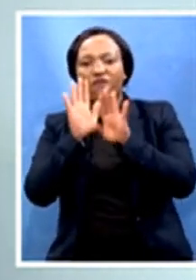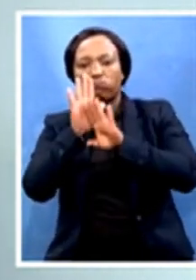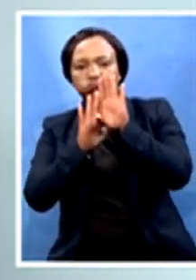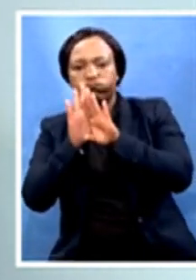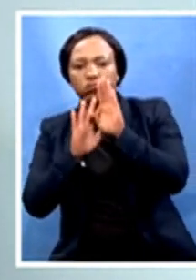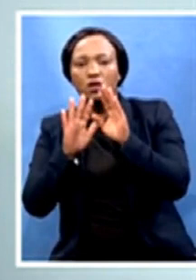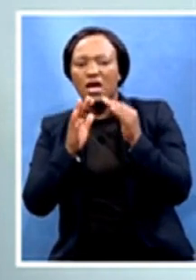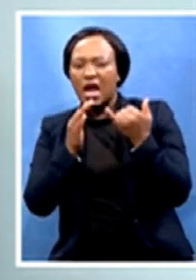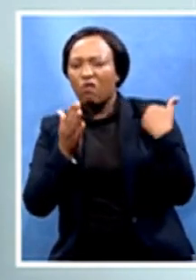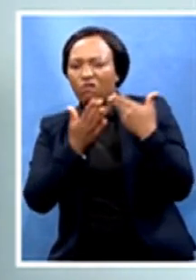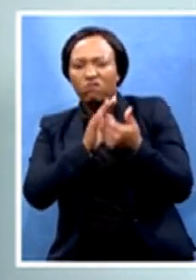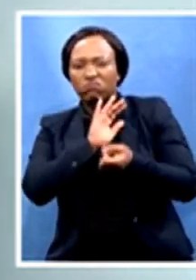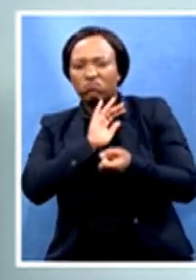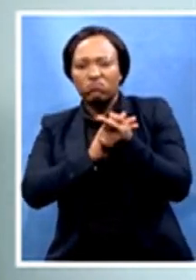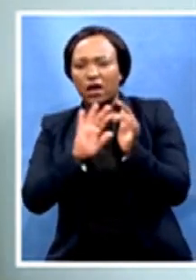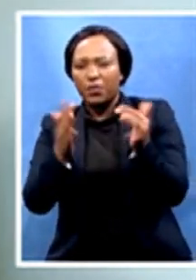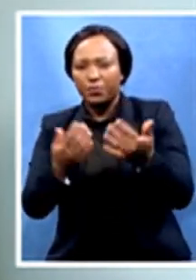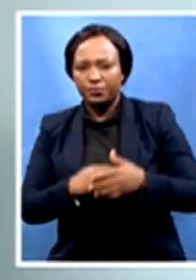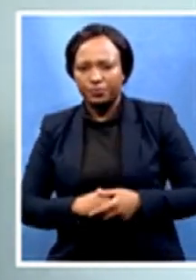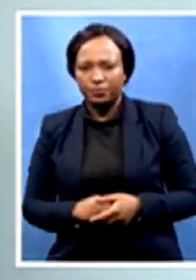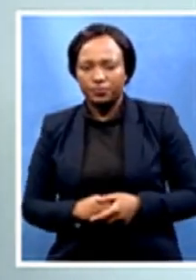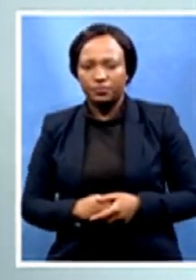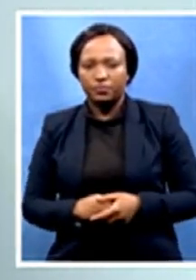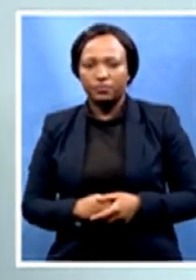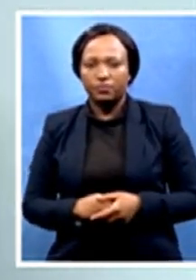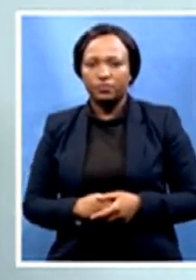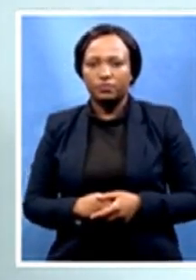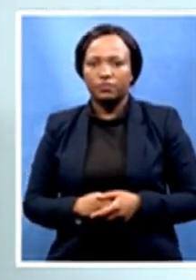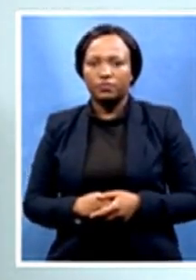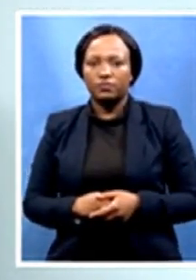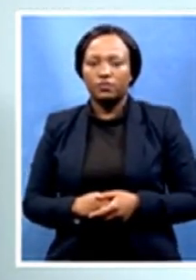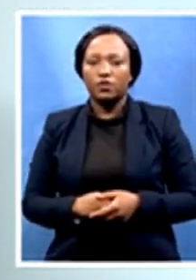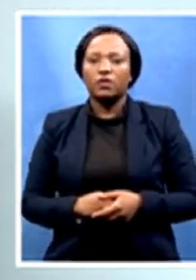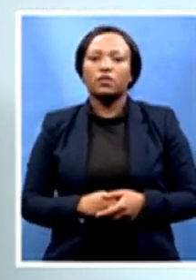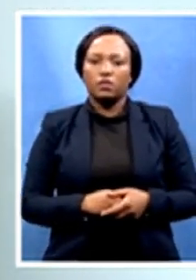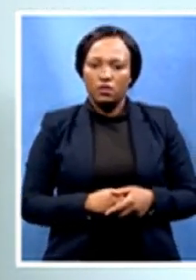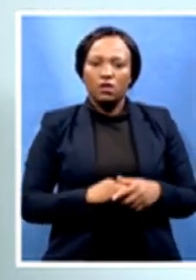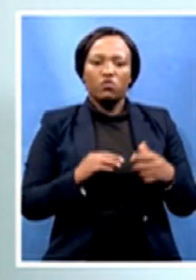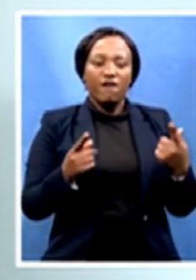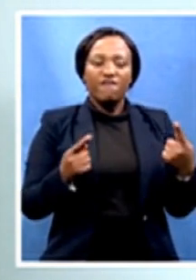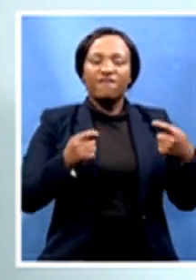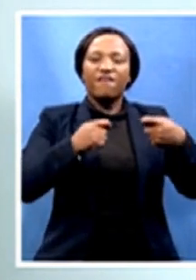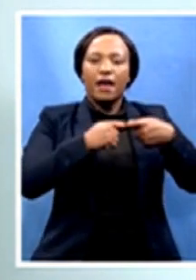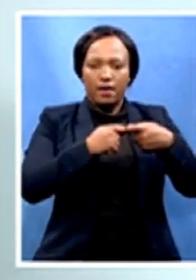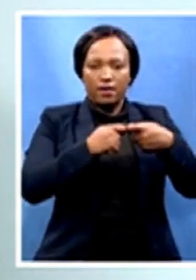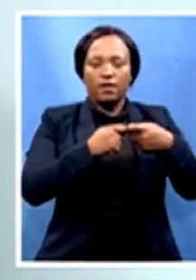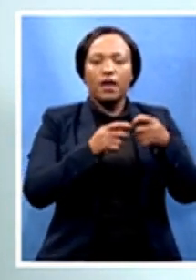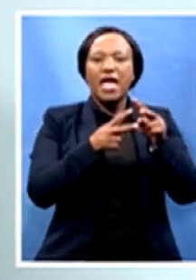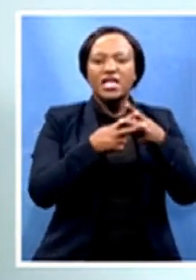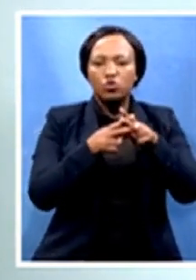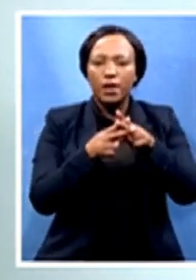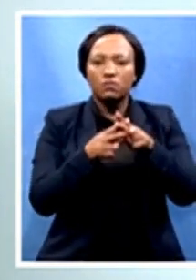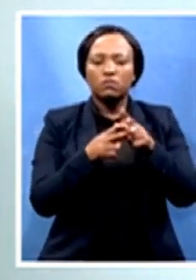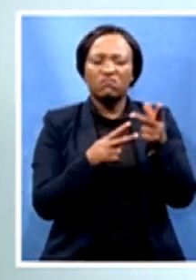Look, we do have our funding instruments. Let me start there to say we do have funding instruments. And I think that